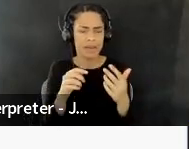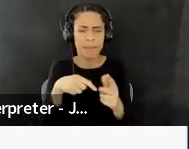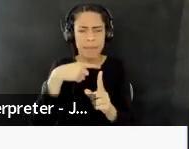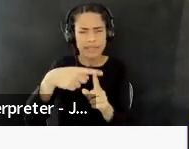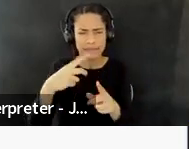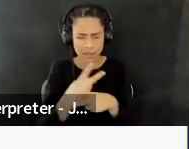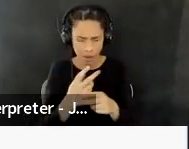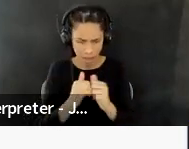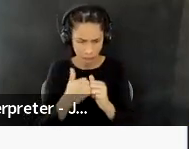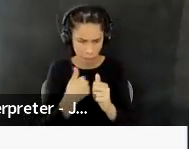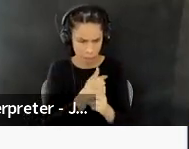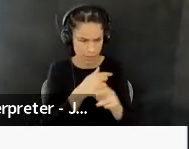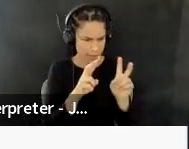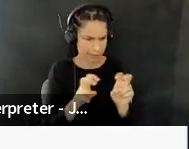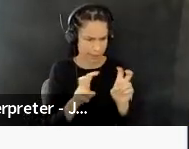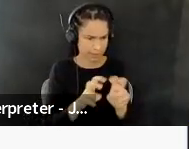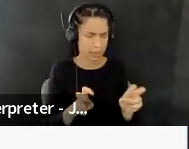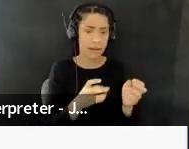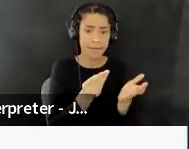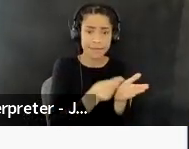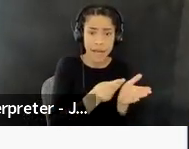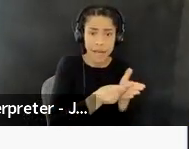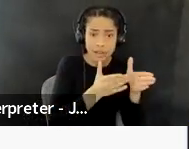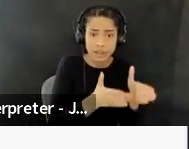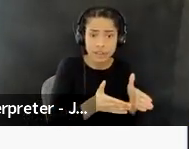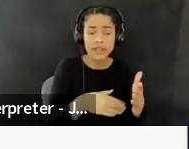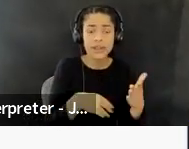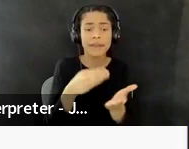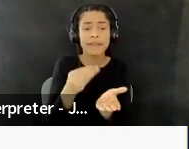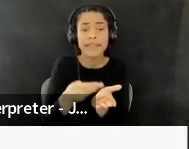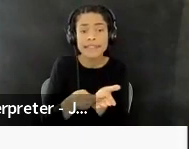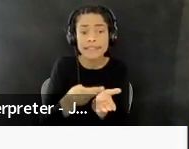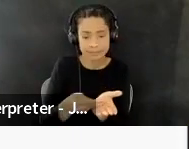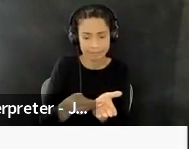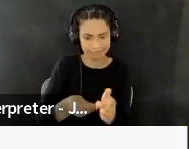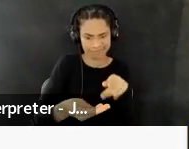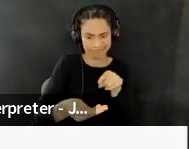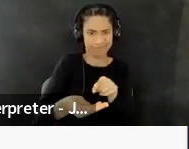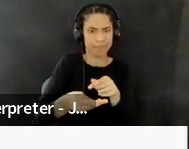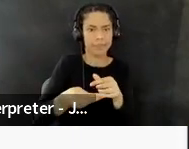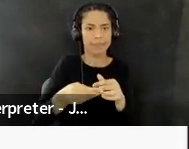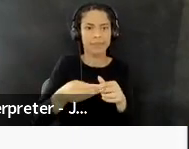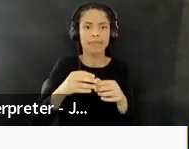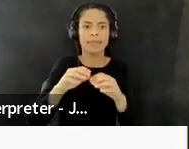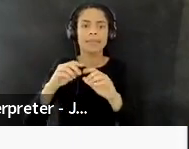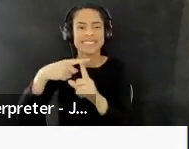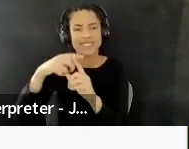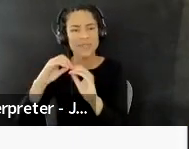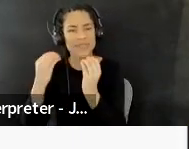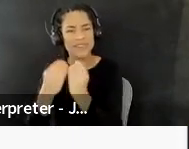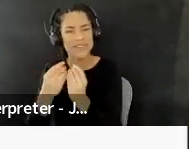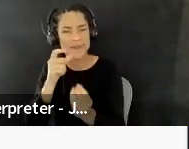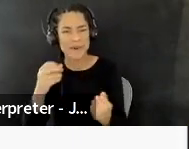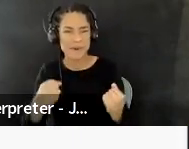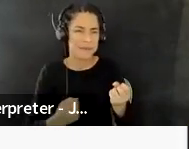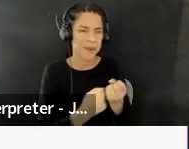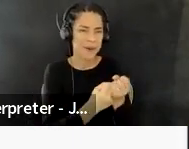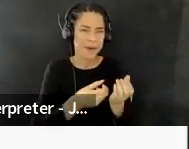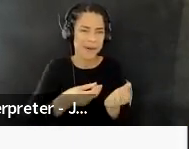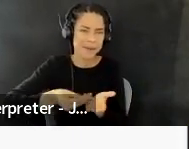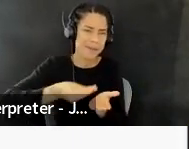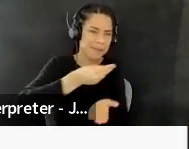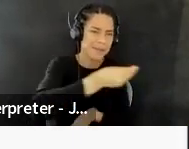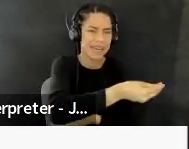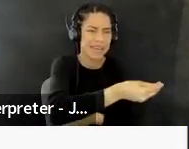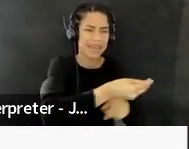funders and funding and organizations that fund artists and projects. Um, and we want